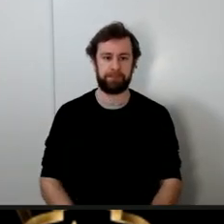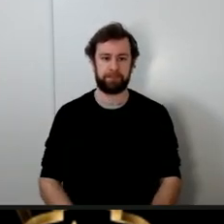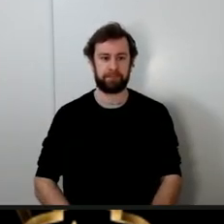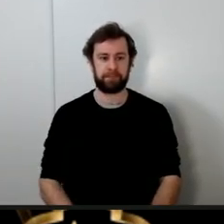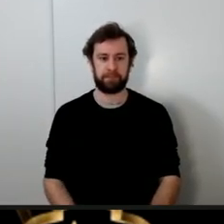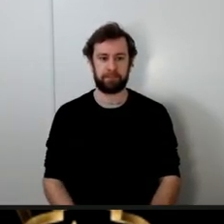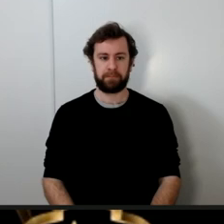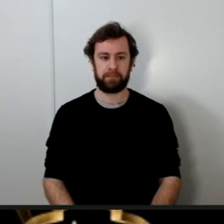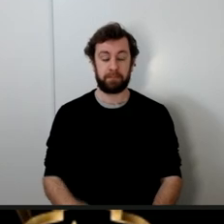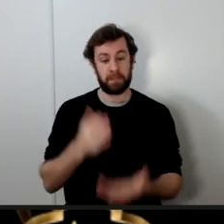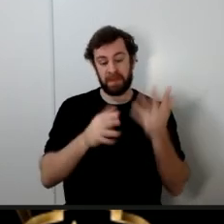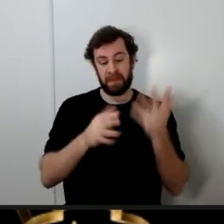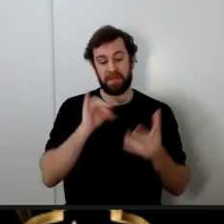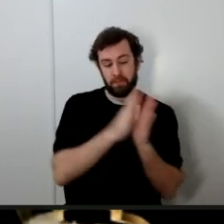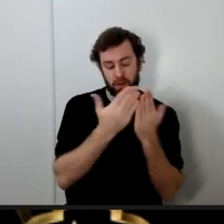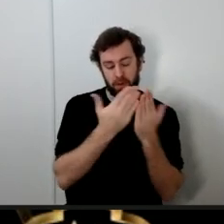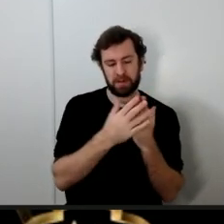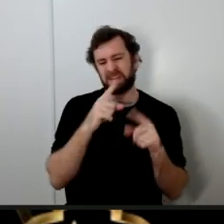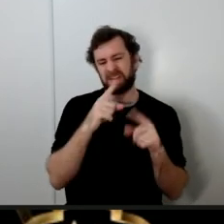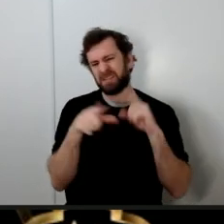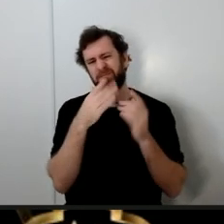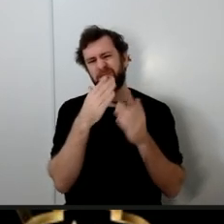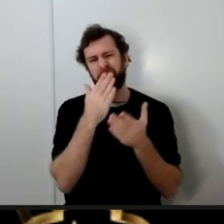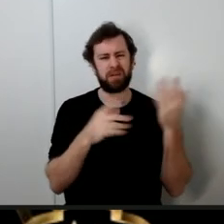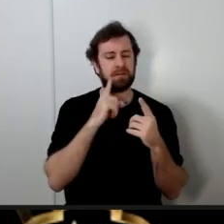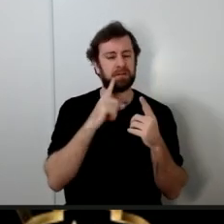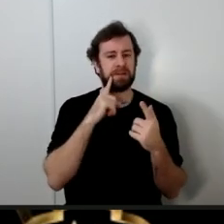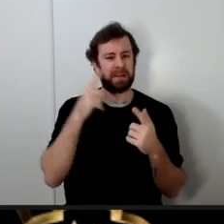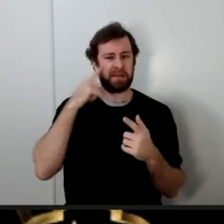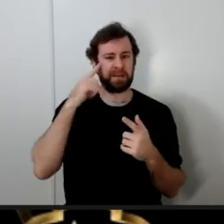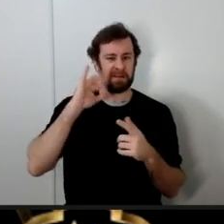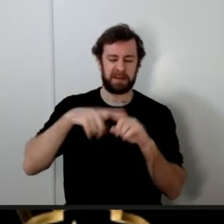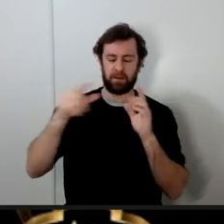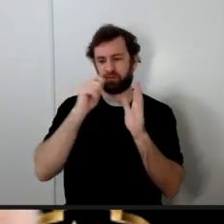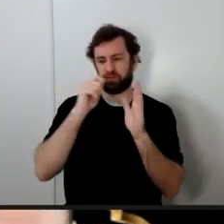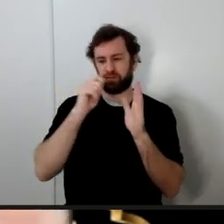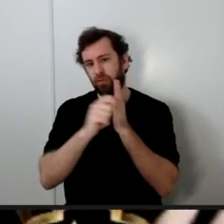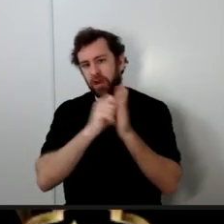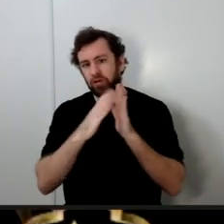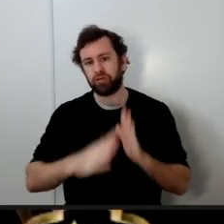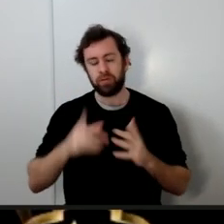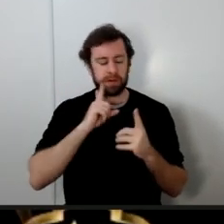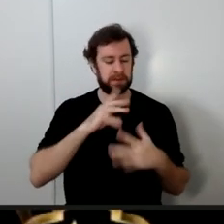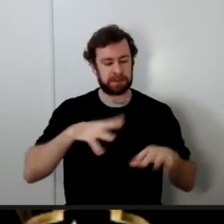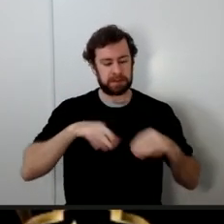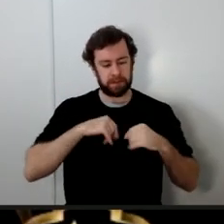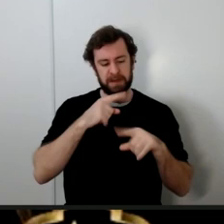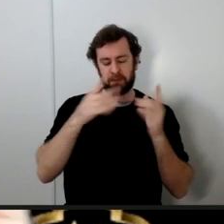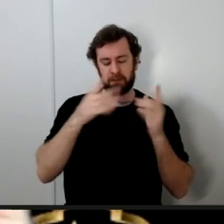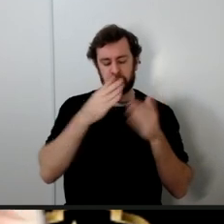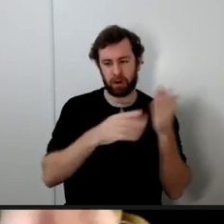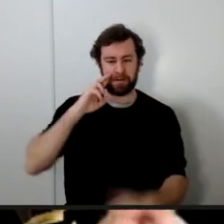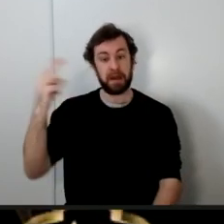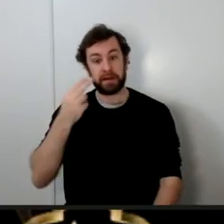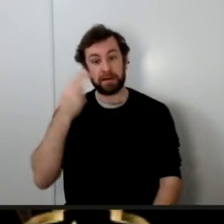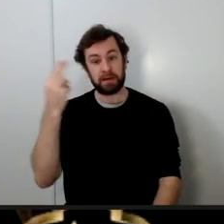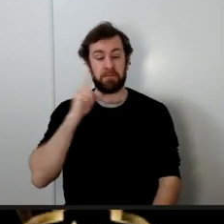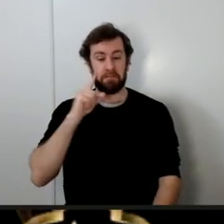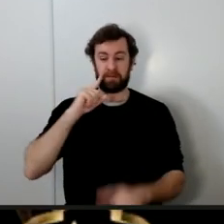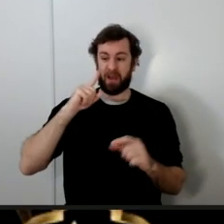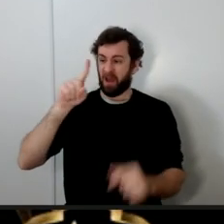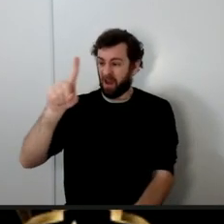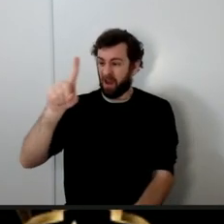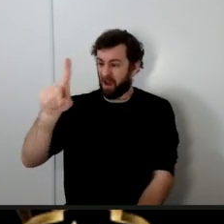dispute some details here and there different scholars have different standards of accepting hadith but look at the big picture put the hundreds of clues